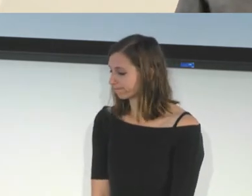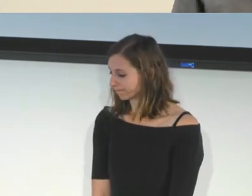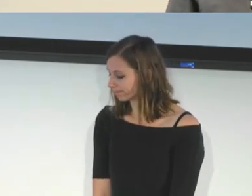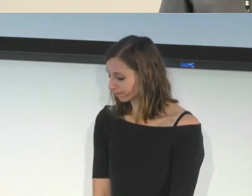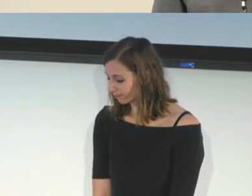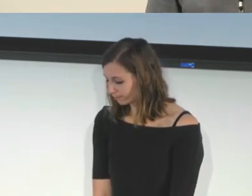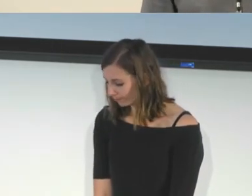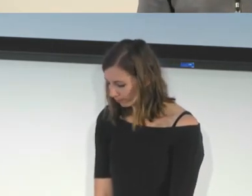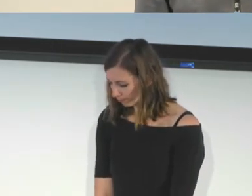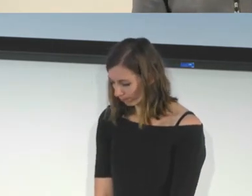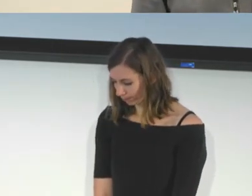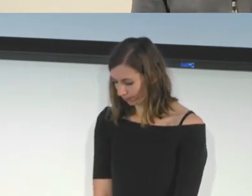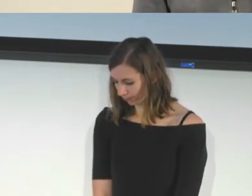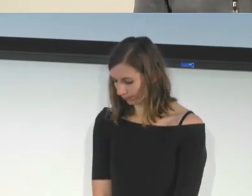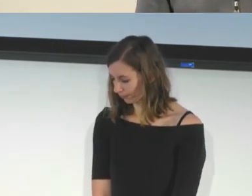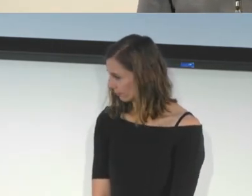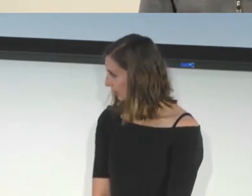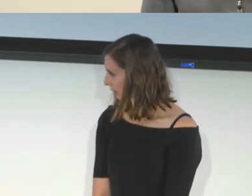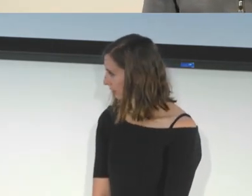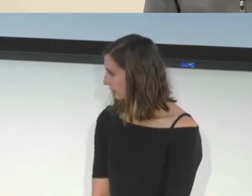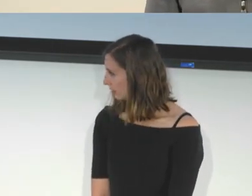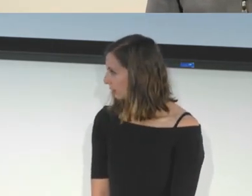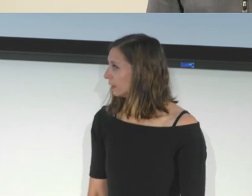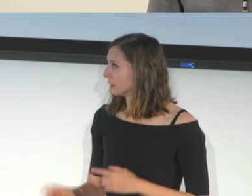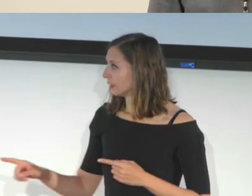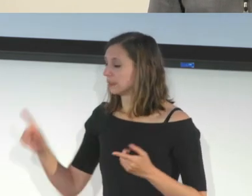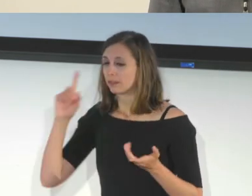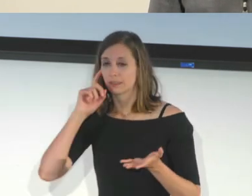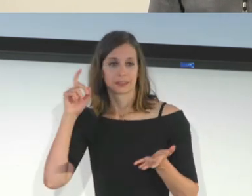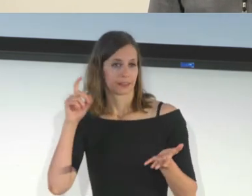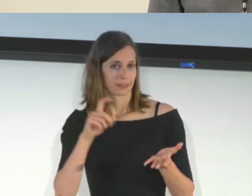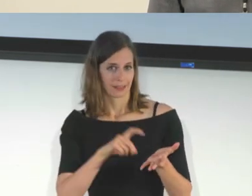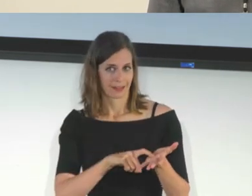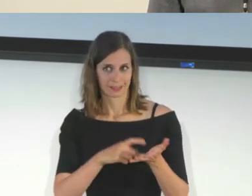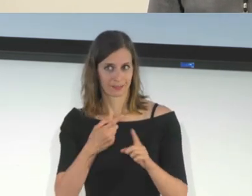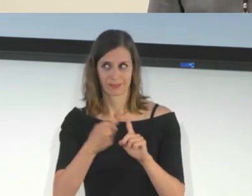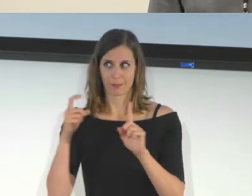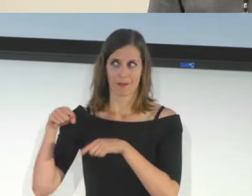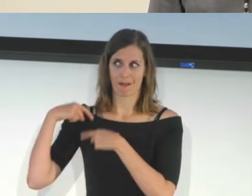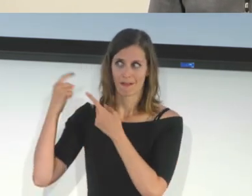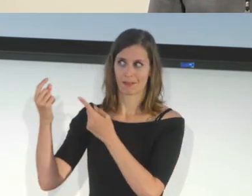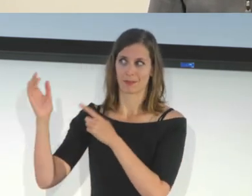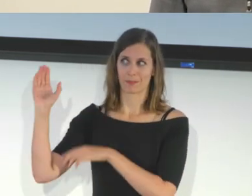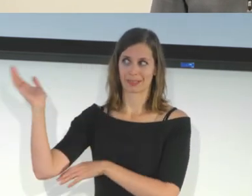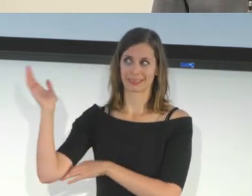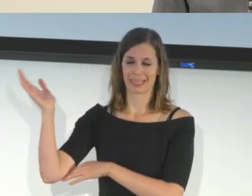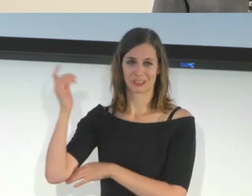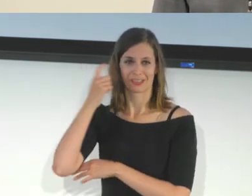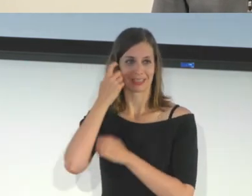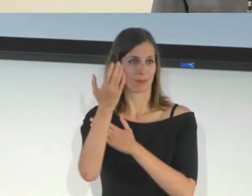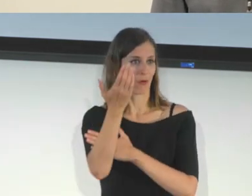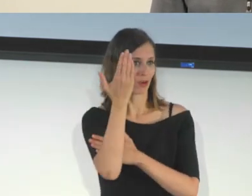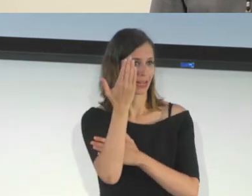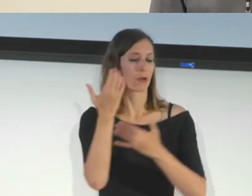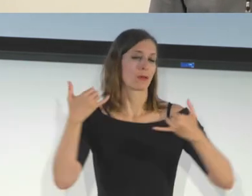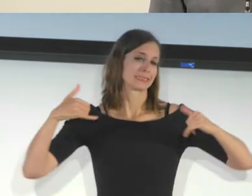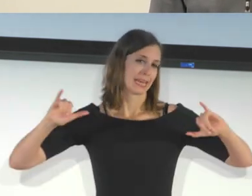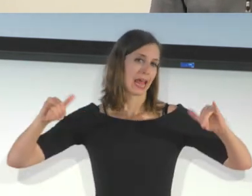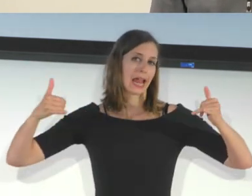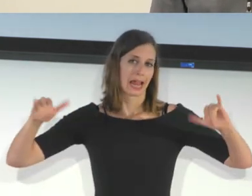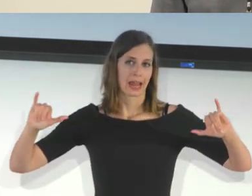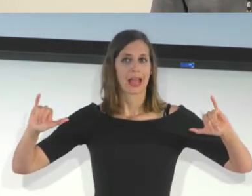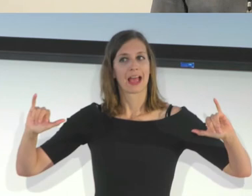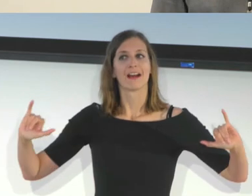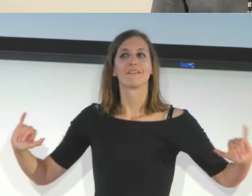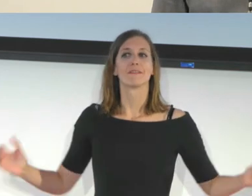that there is, like in all of the presentations that we have this morning, there still are lots of paths